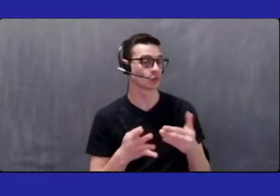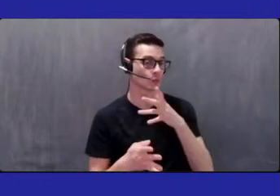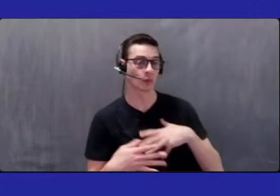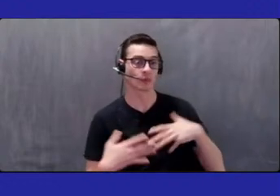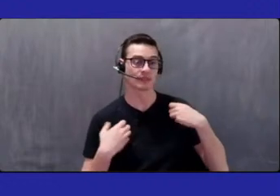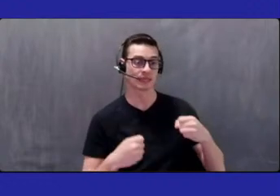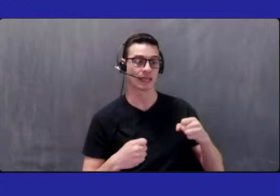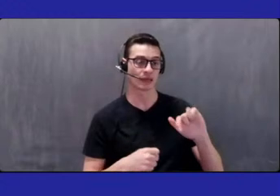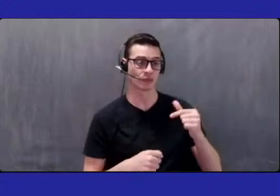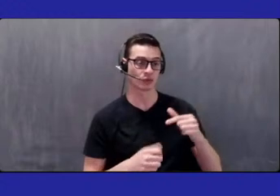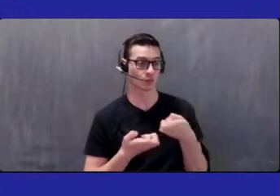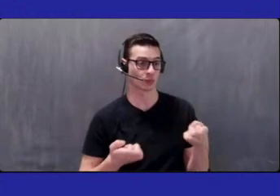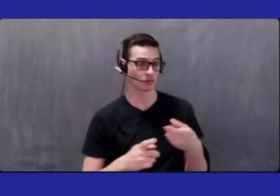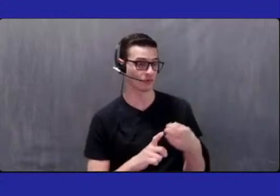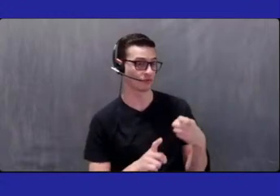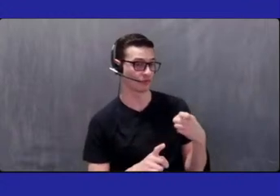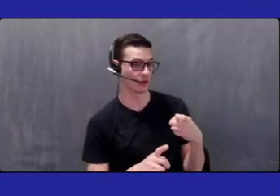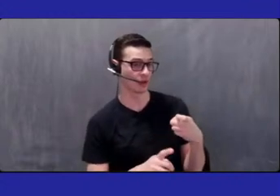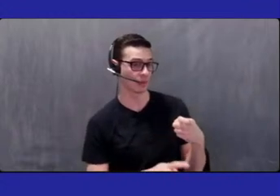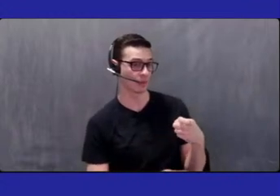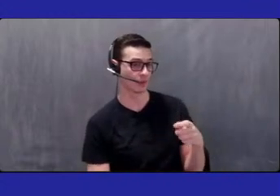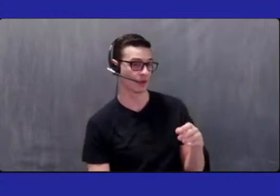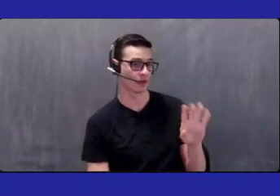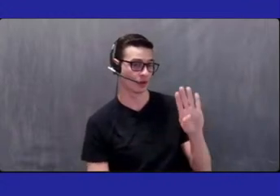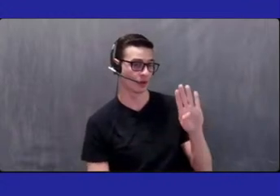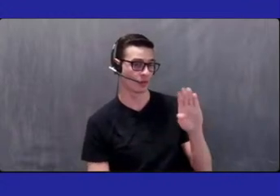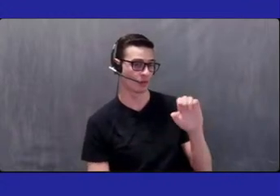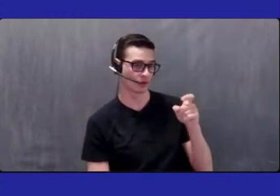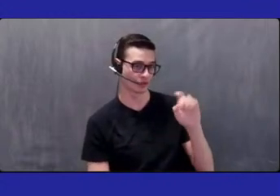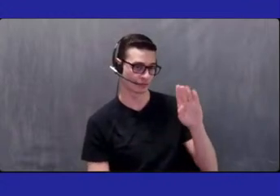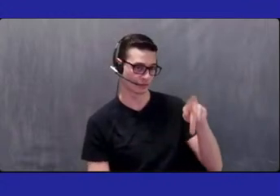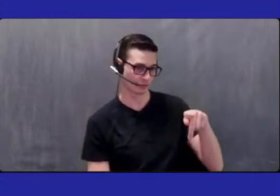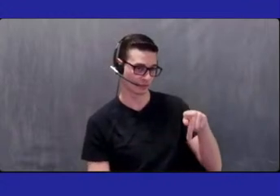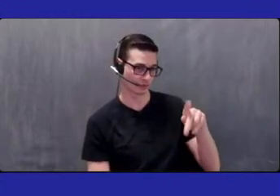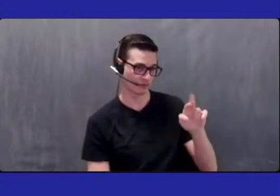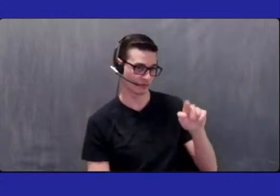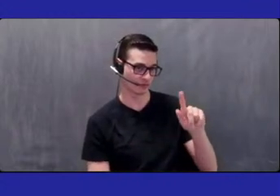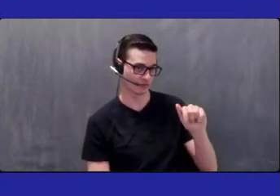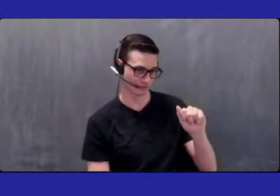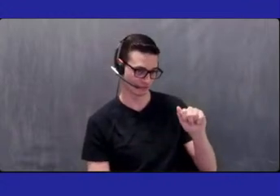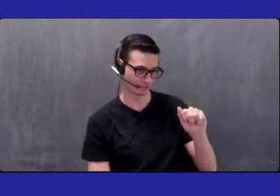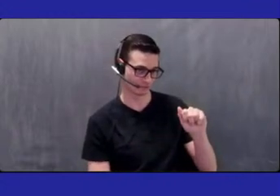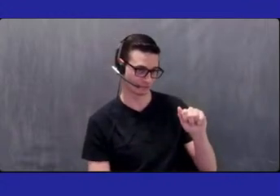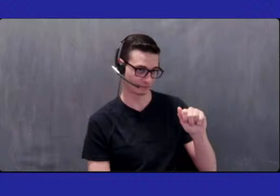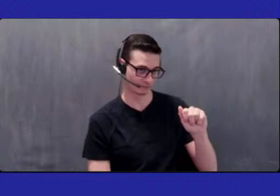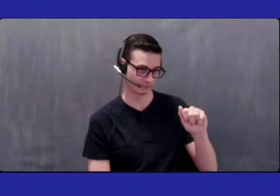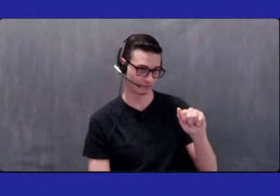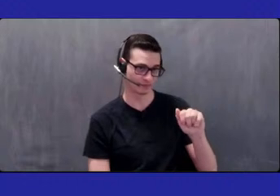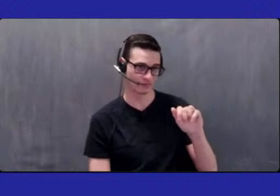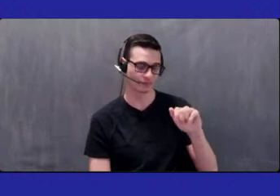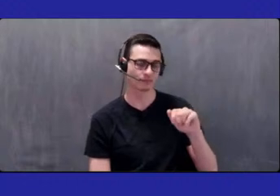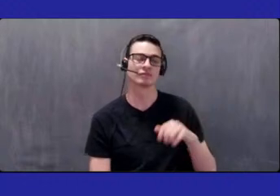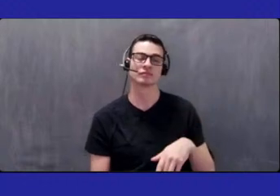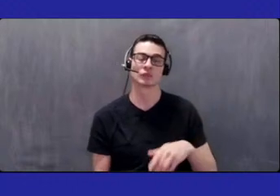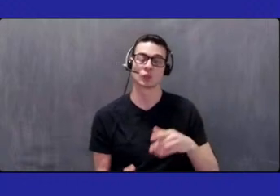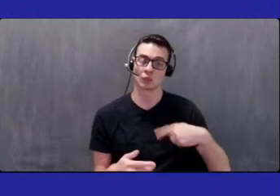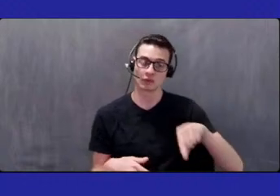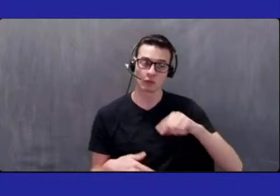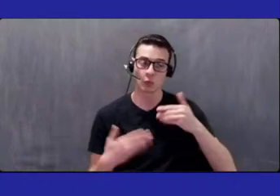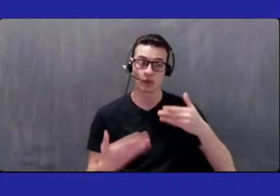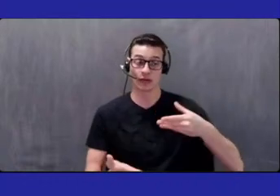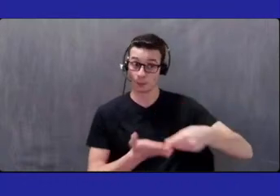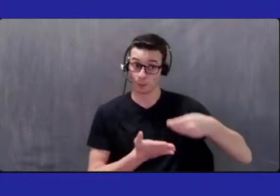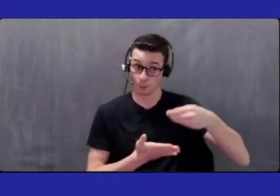mammography machine in Velvus as well. We've actually started purchases on actually all of the